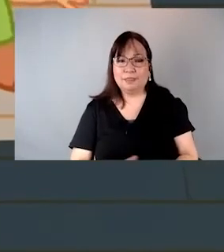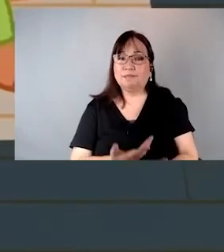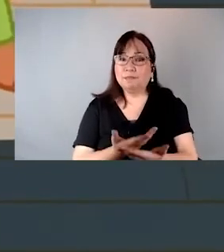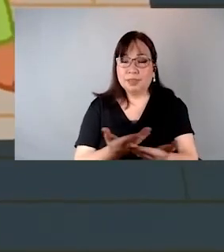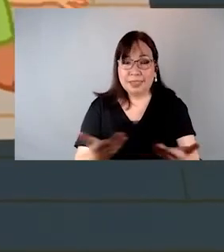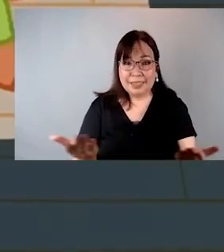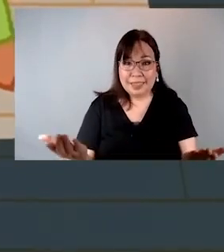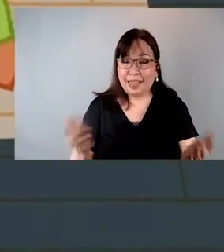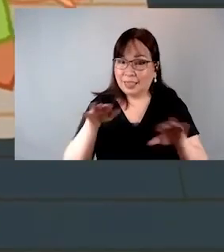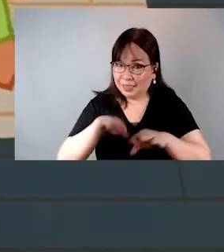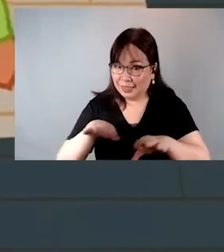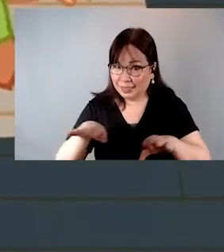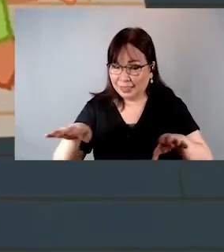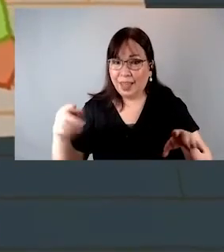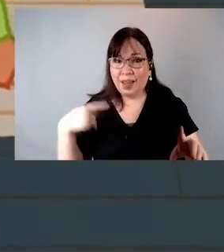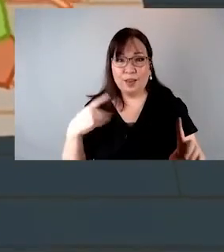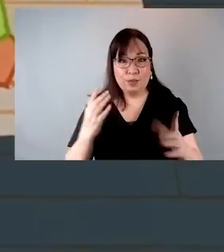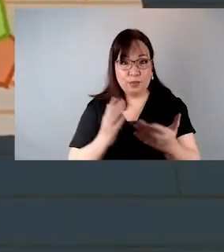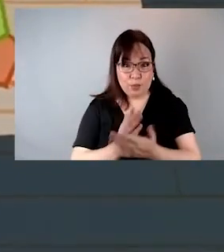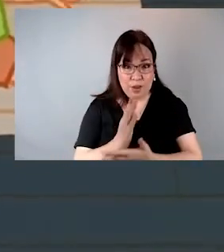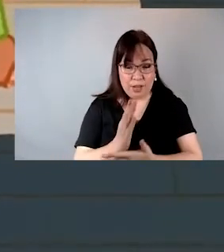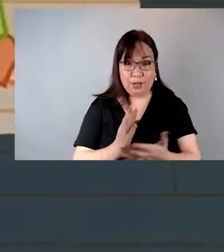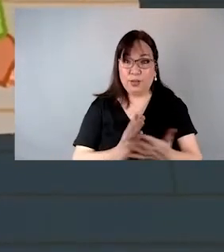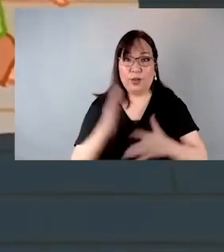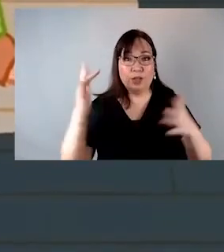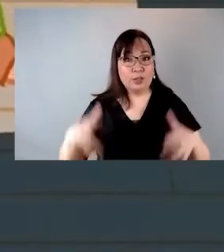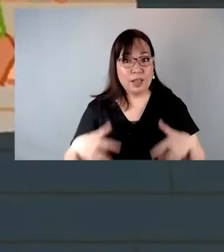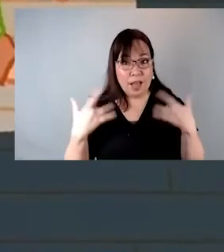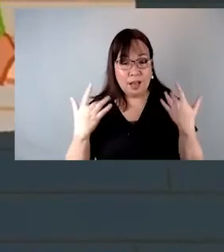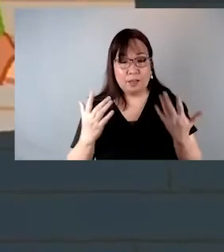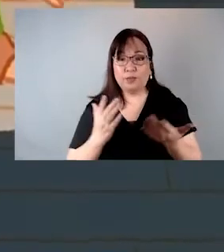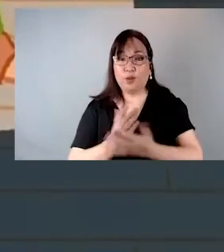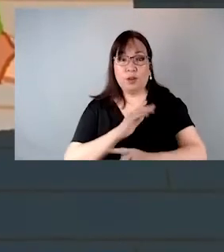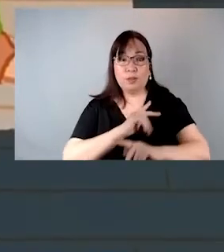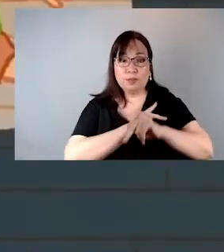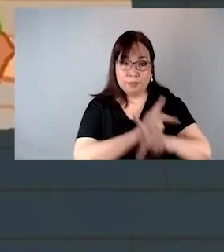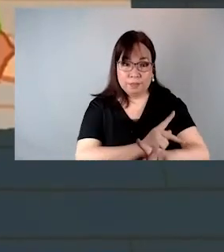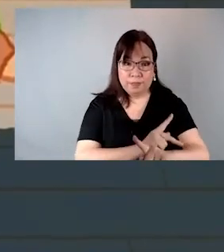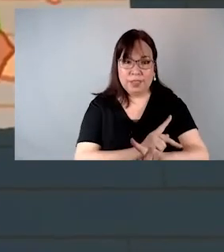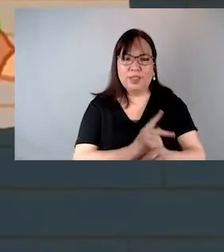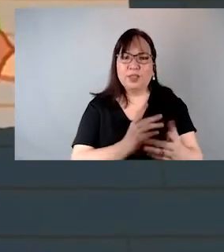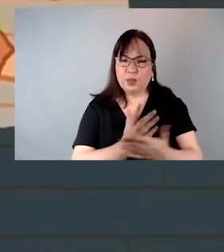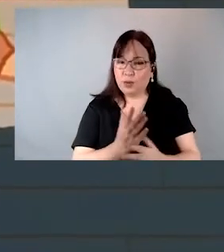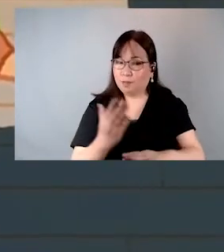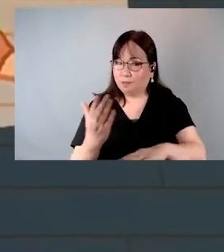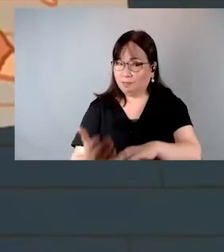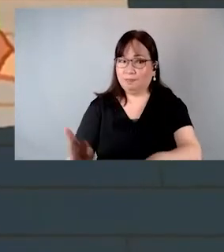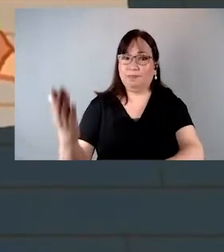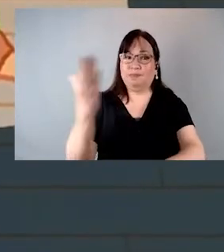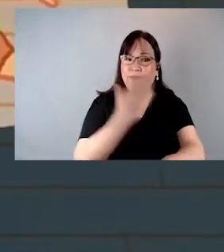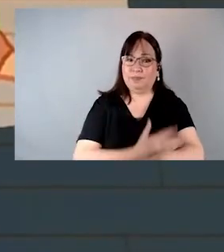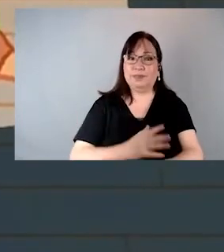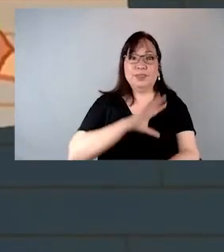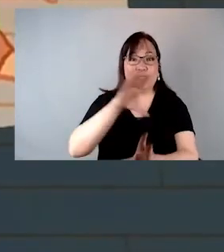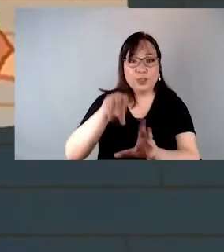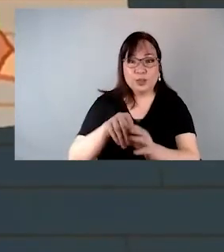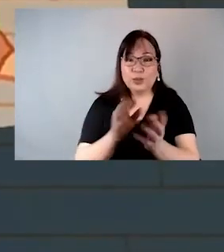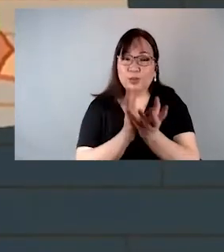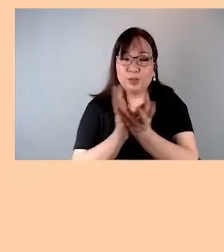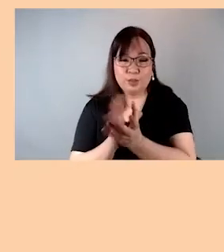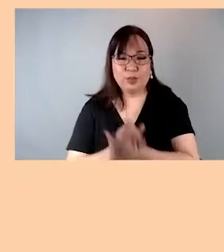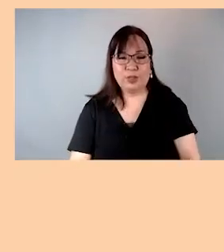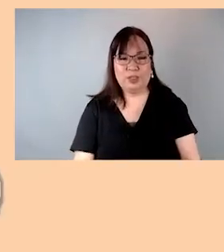Ang bawat batay may karapatan, karapatang mabuhay at maproteksyonan. Karapatan mo ring umunlad at makilahok sa